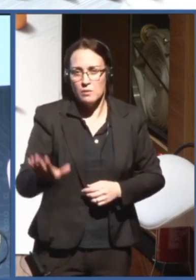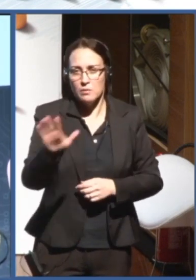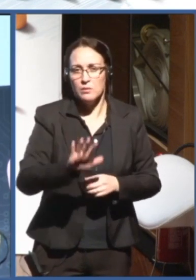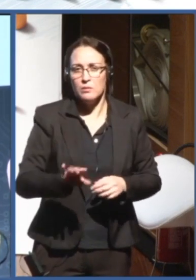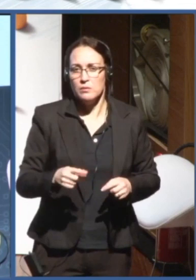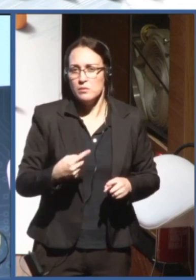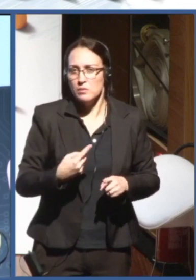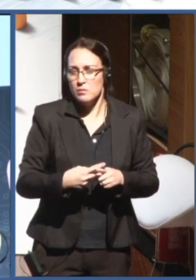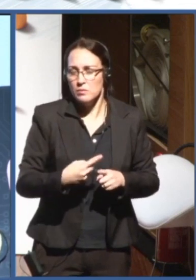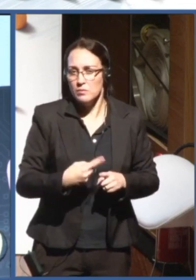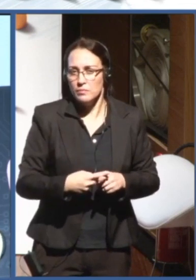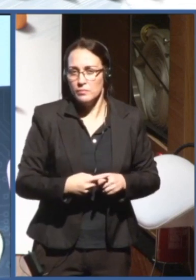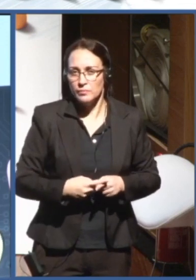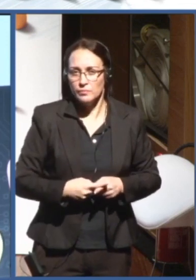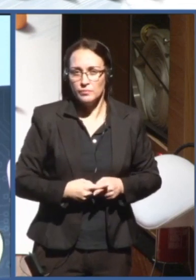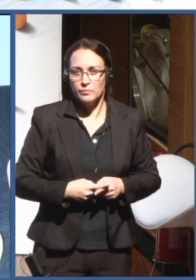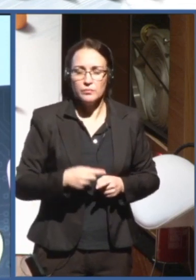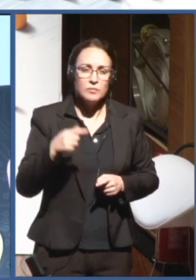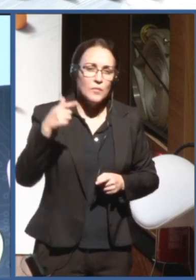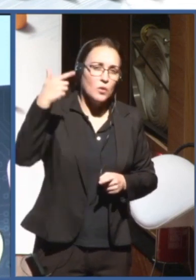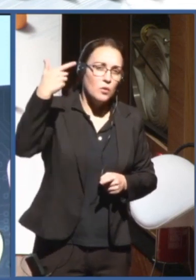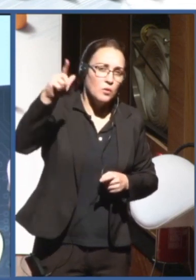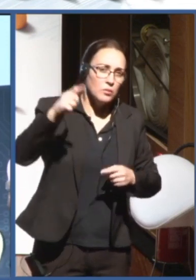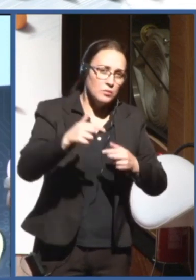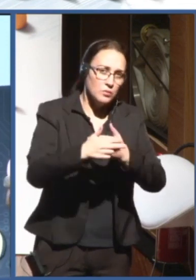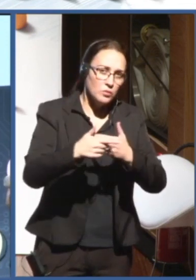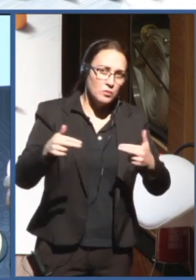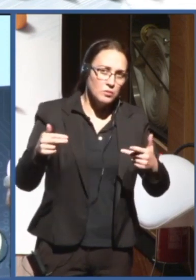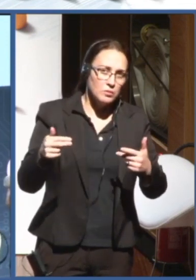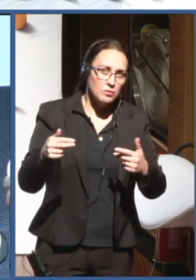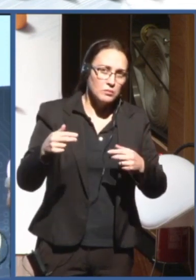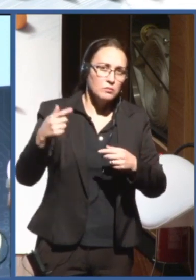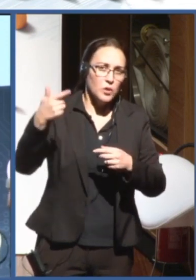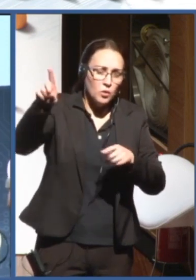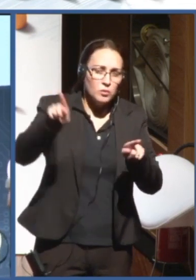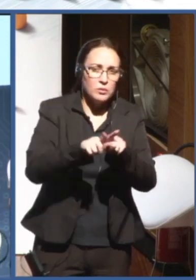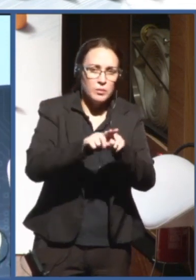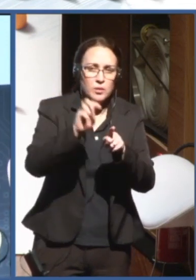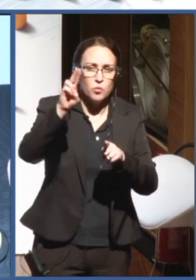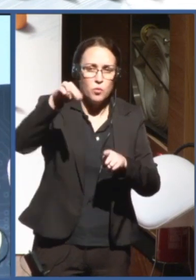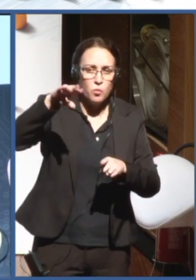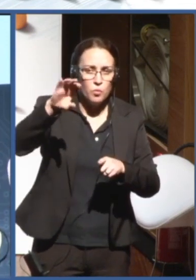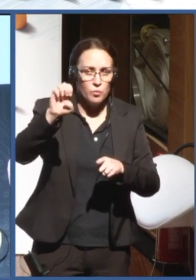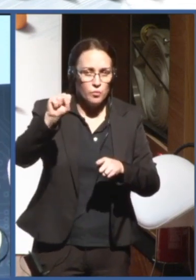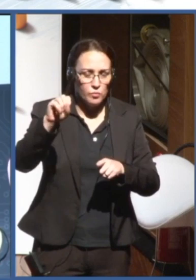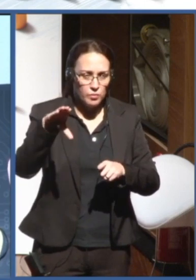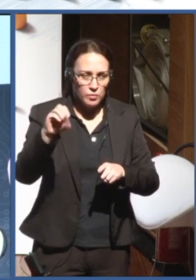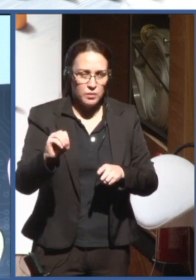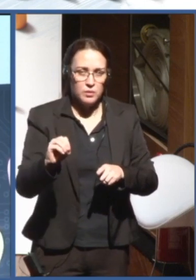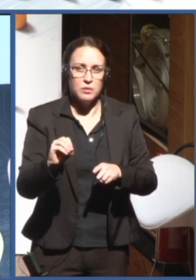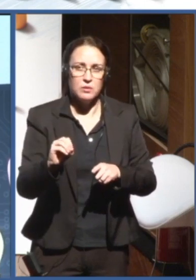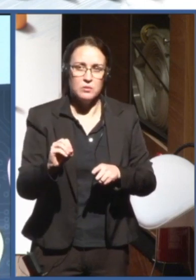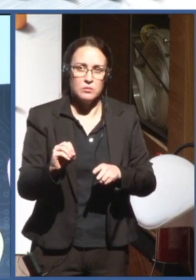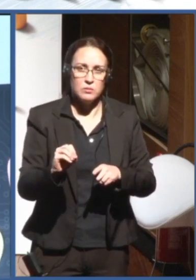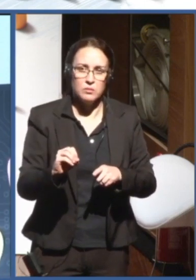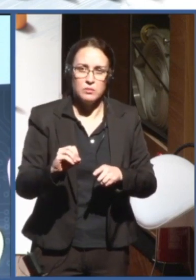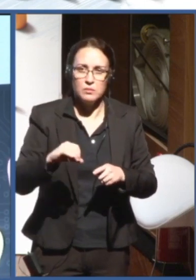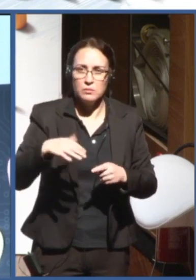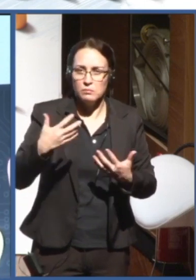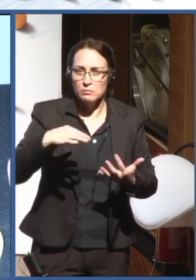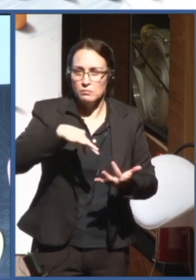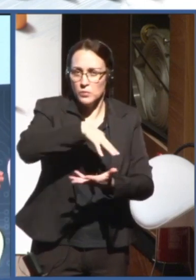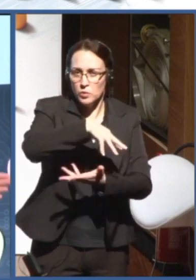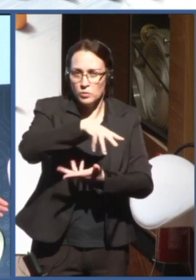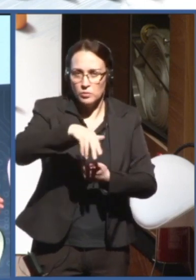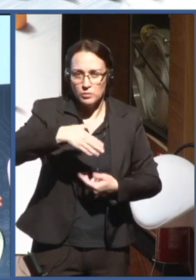centers in the field of AI are going to be established. I know that in the Arab world, the United Arab Emirates are planning to